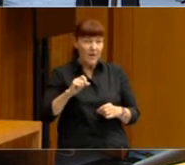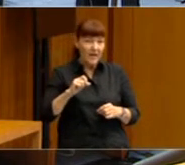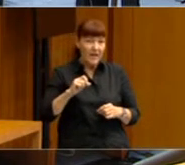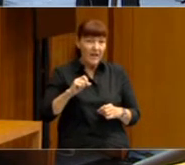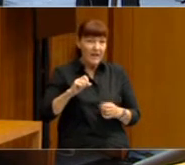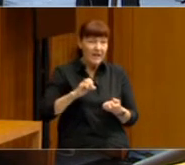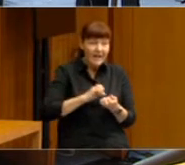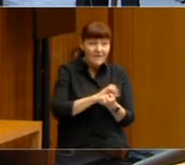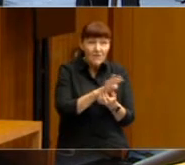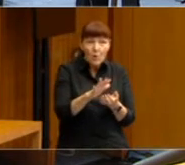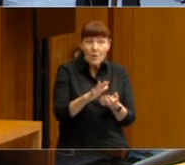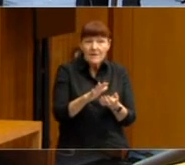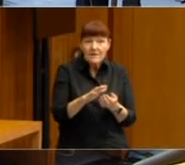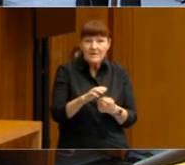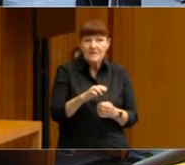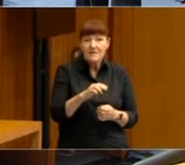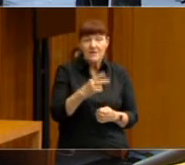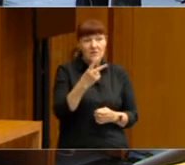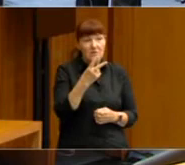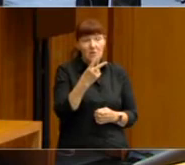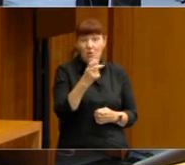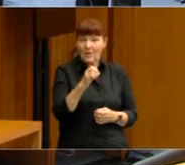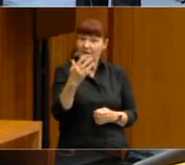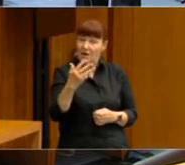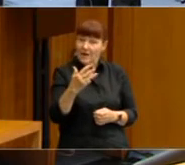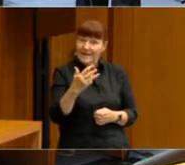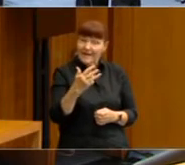2019 election and future elections?